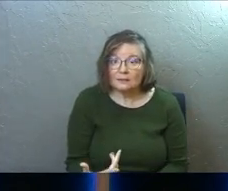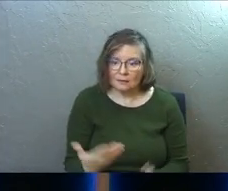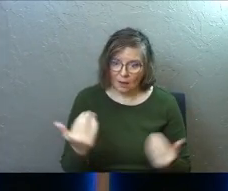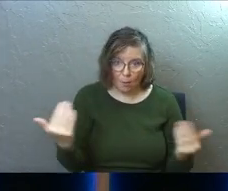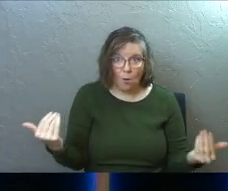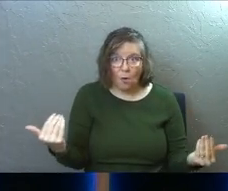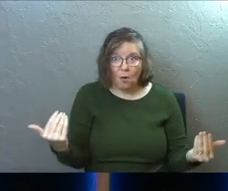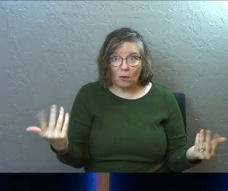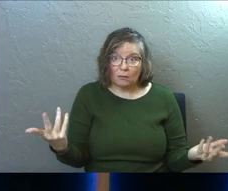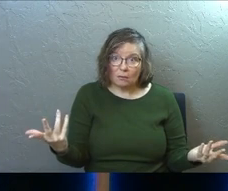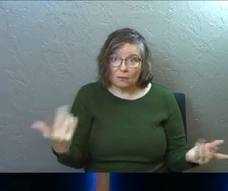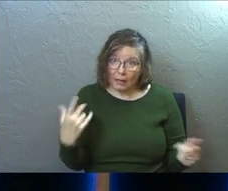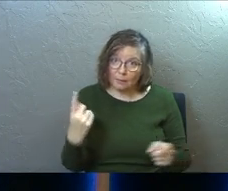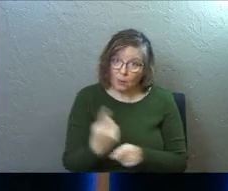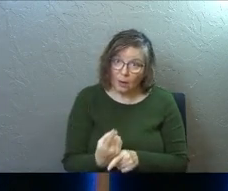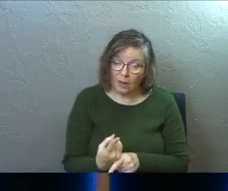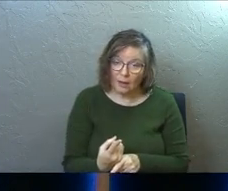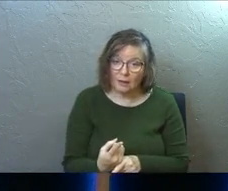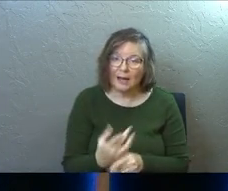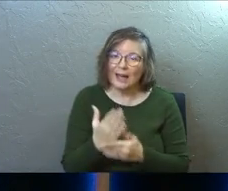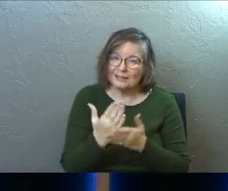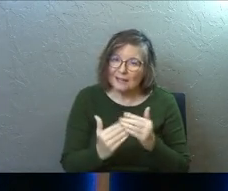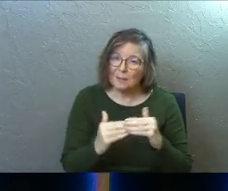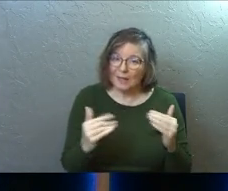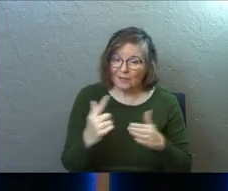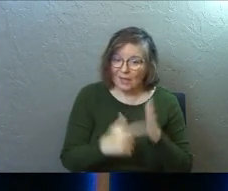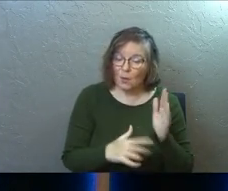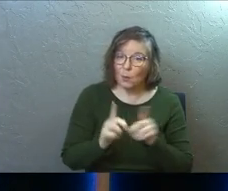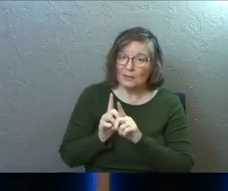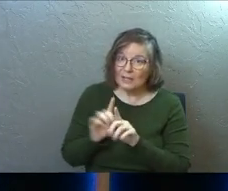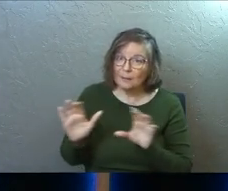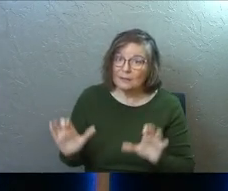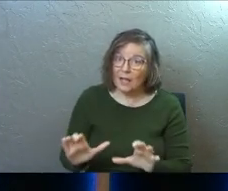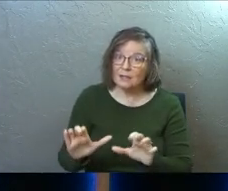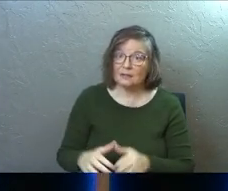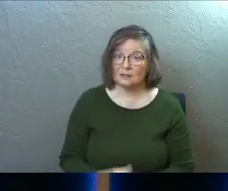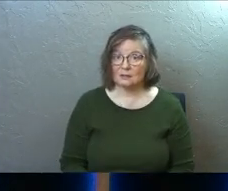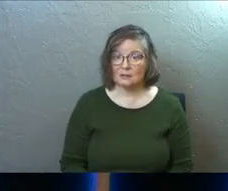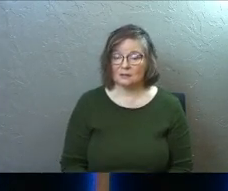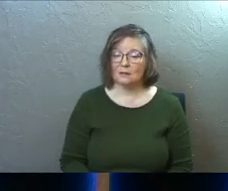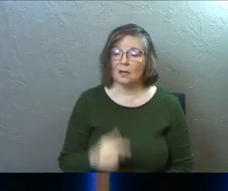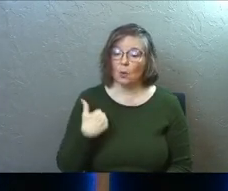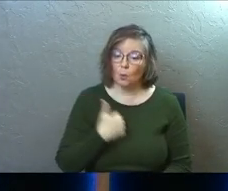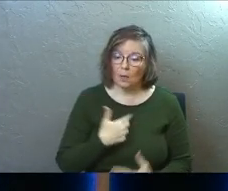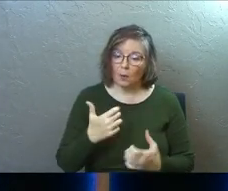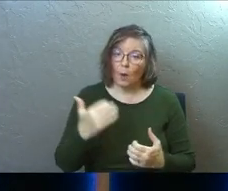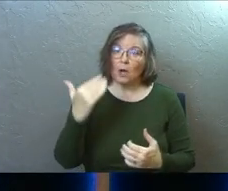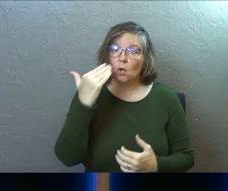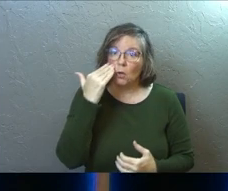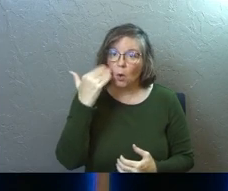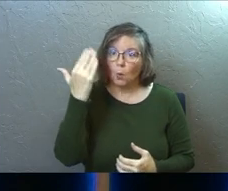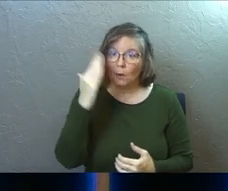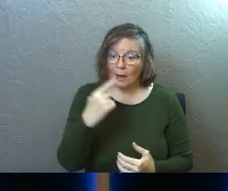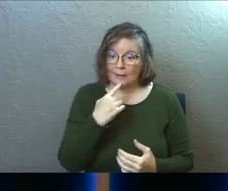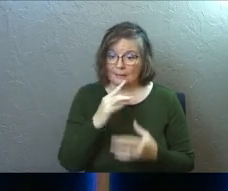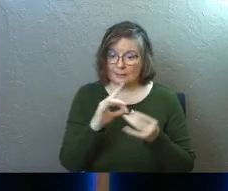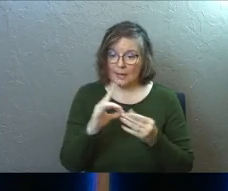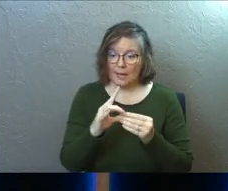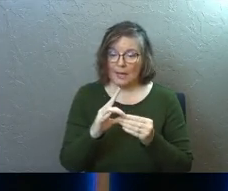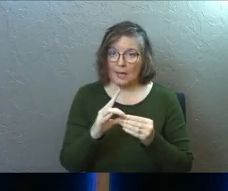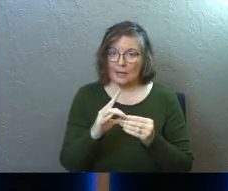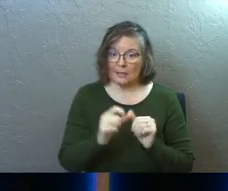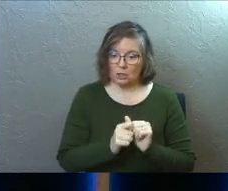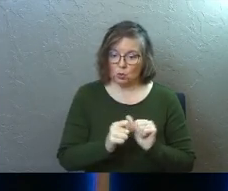Come on. On some level, that's what a disciple does. Is we want to know what God says, his